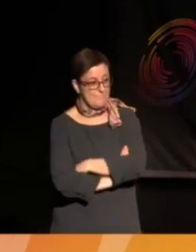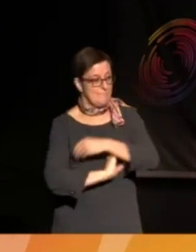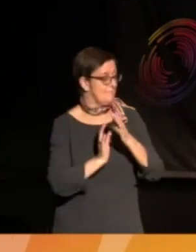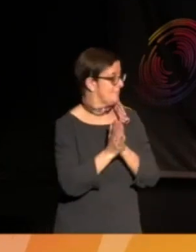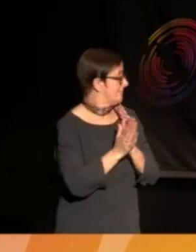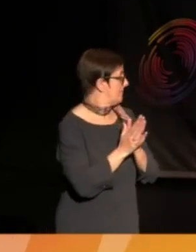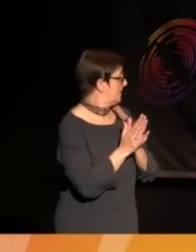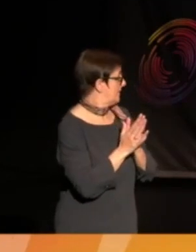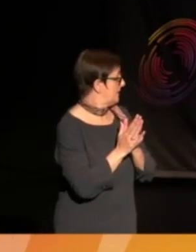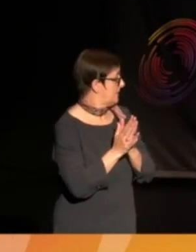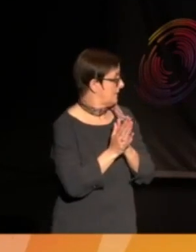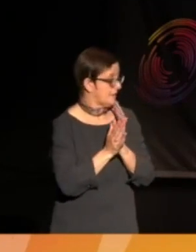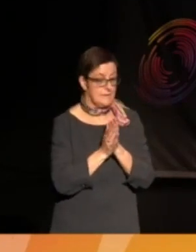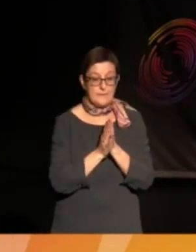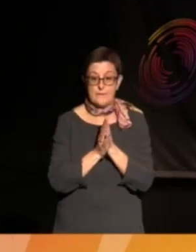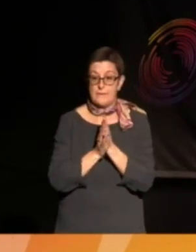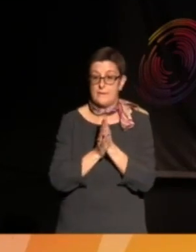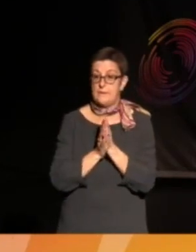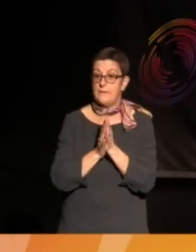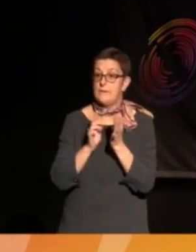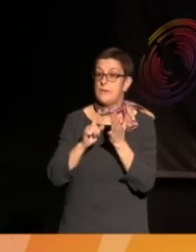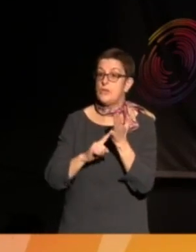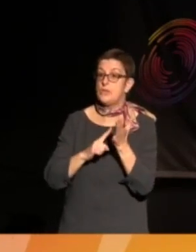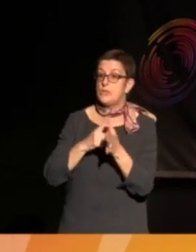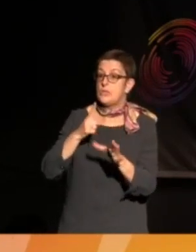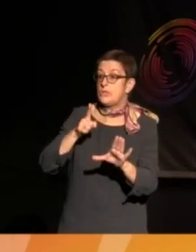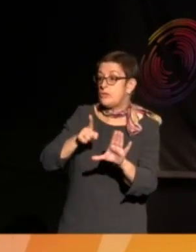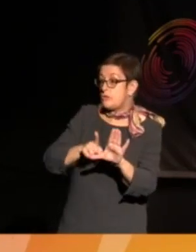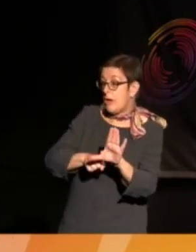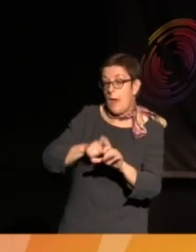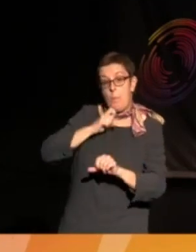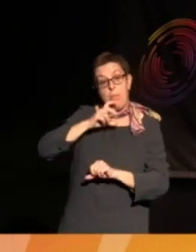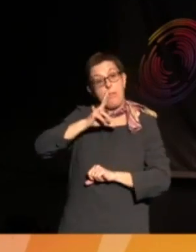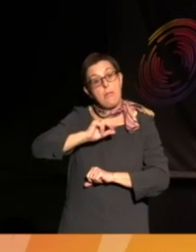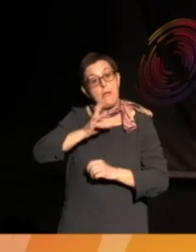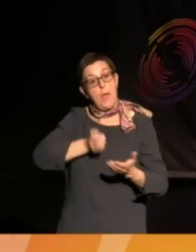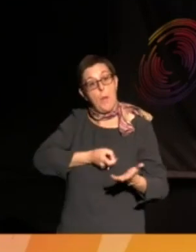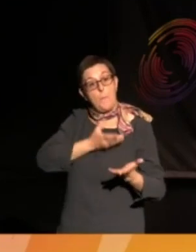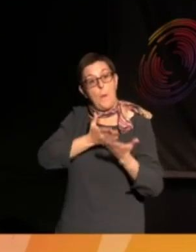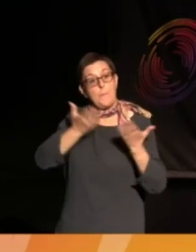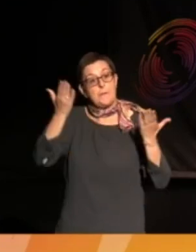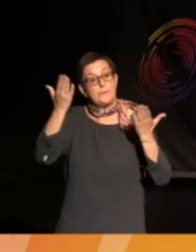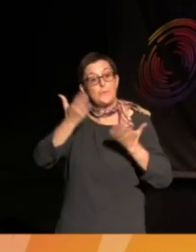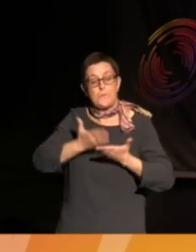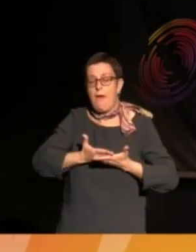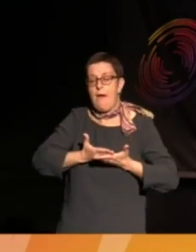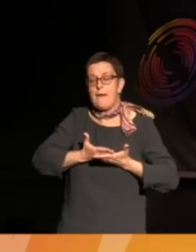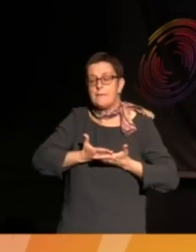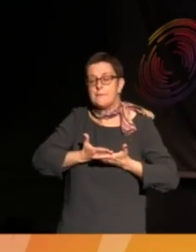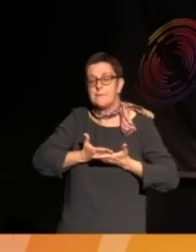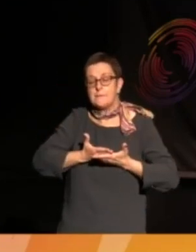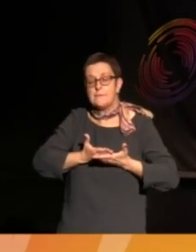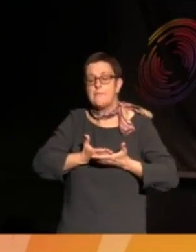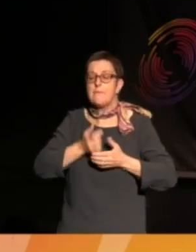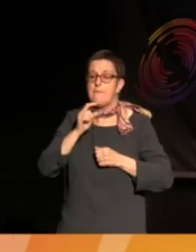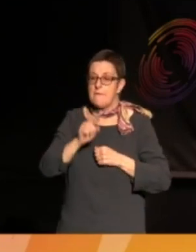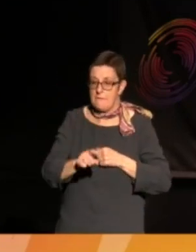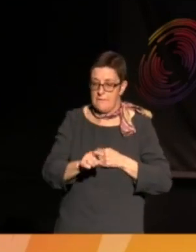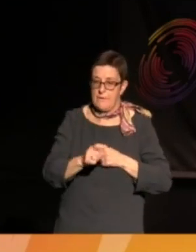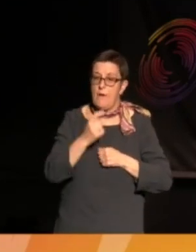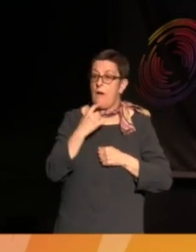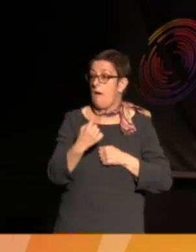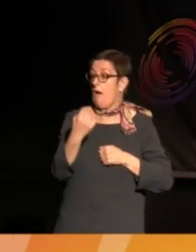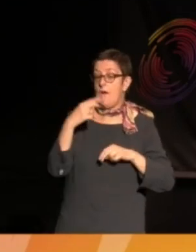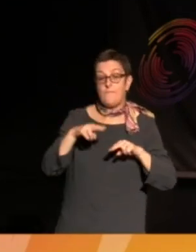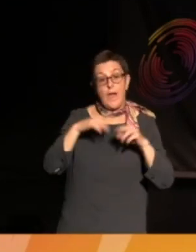so Jay is reading tonight with other poets and on Friday night we had one of the great poet royalty members, Linton Quacey